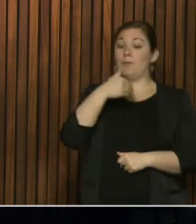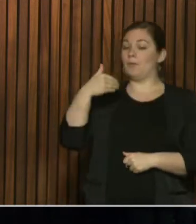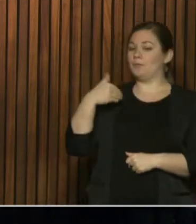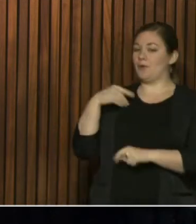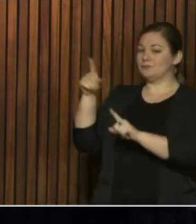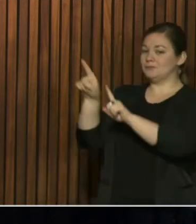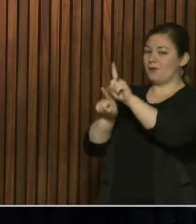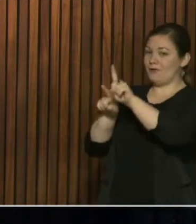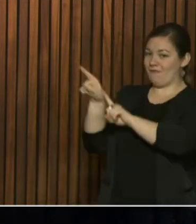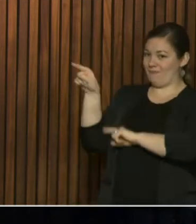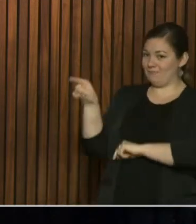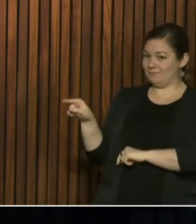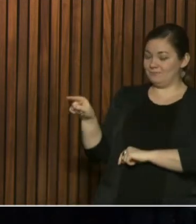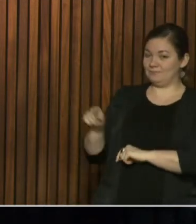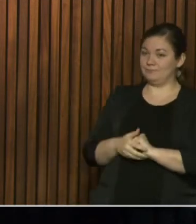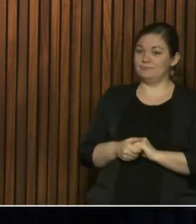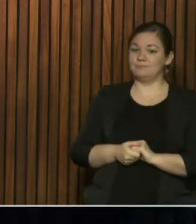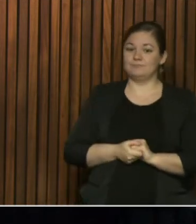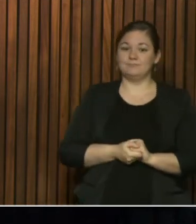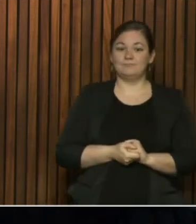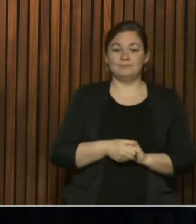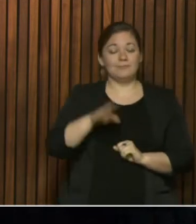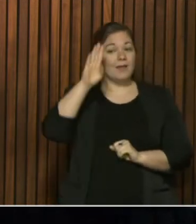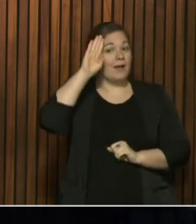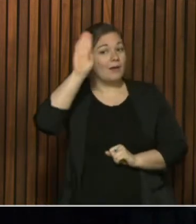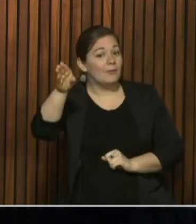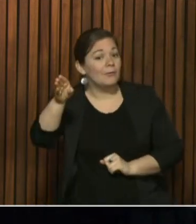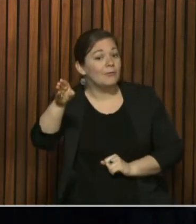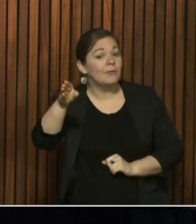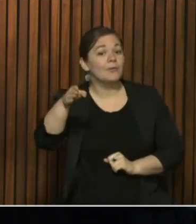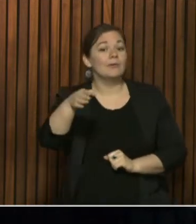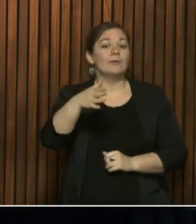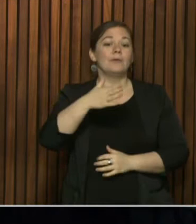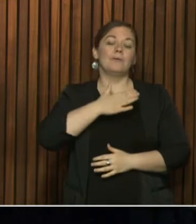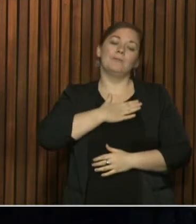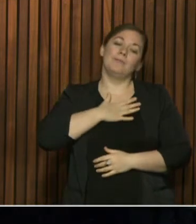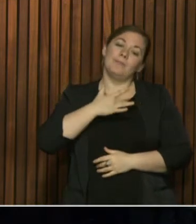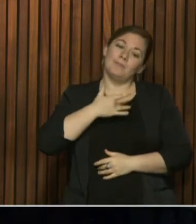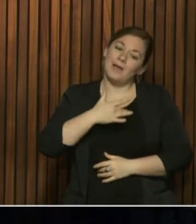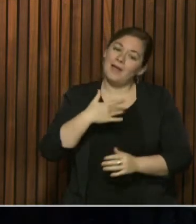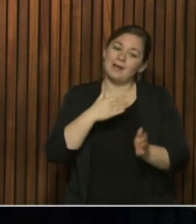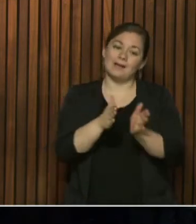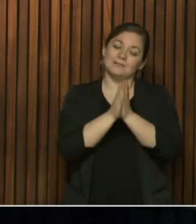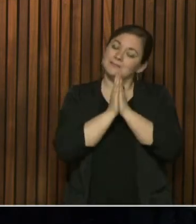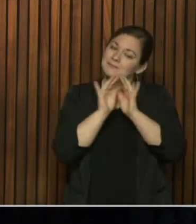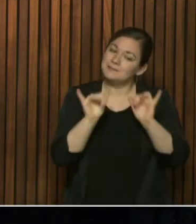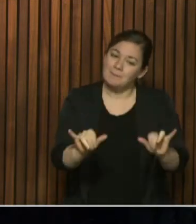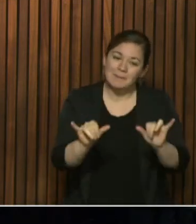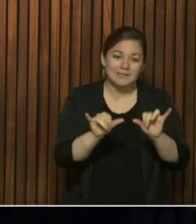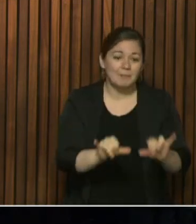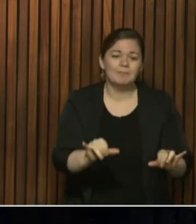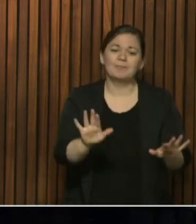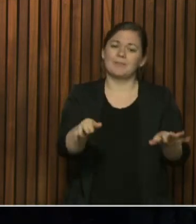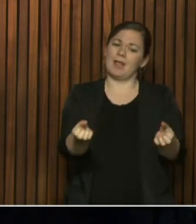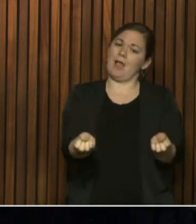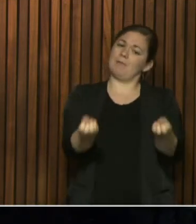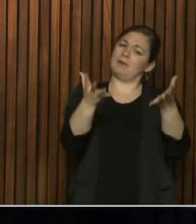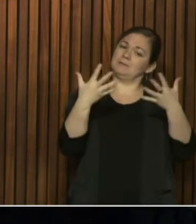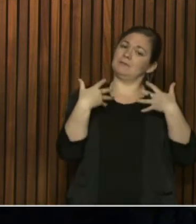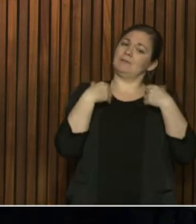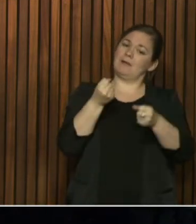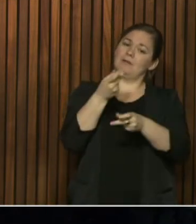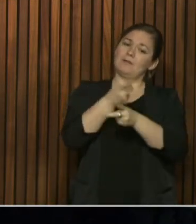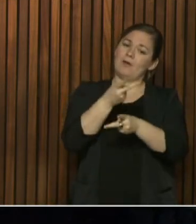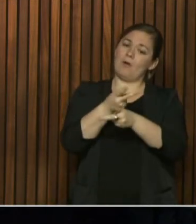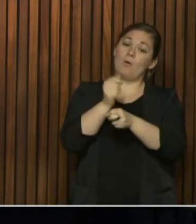ahead. Hi there, doctors. Just my usual question. What's the number right now on healthcare workers that are infected